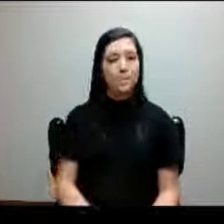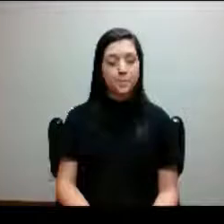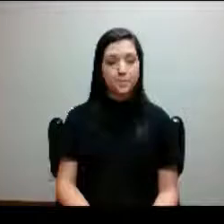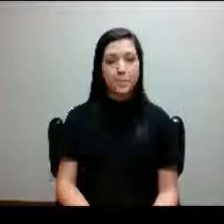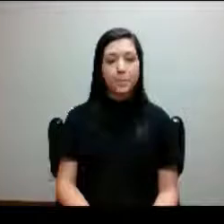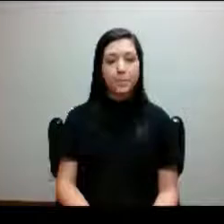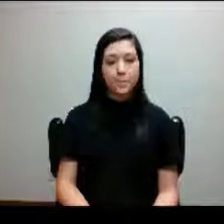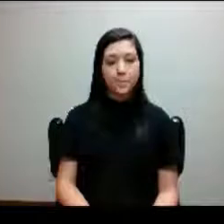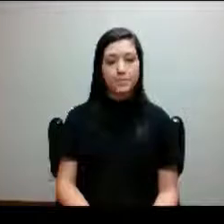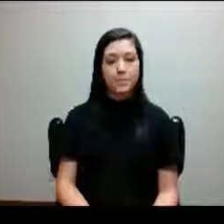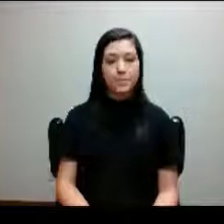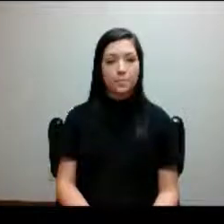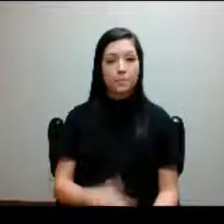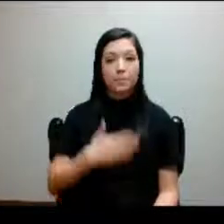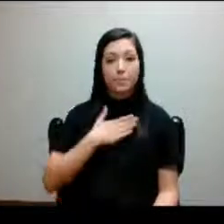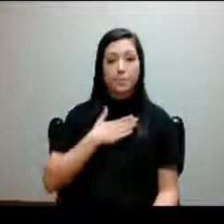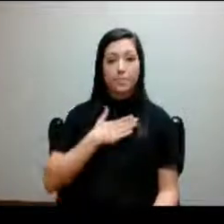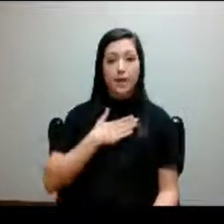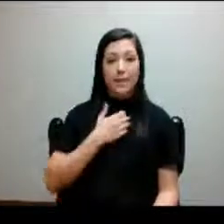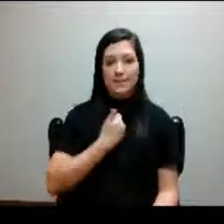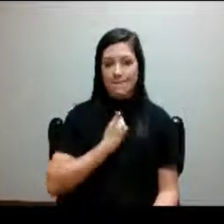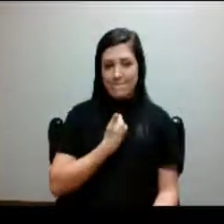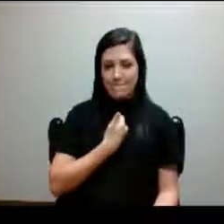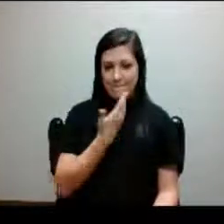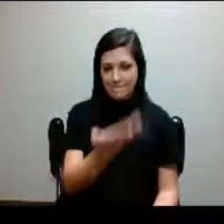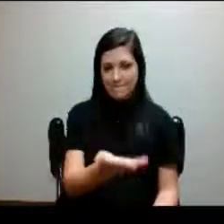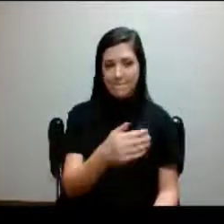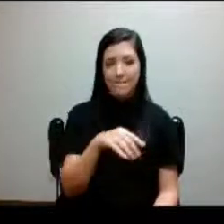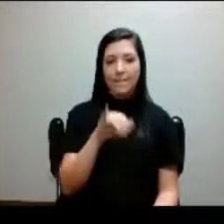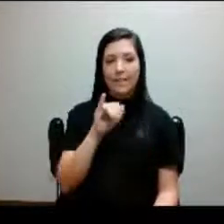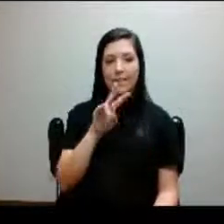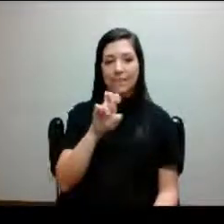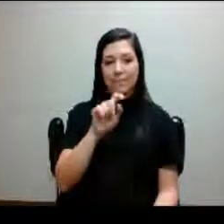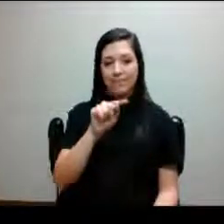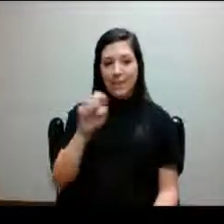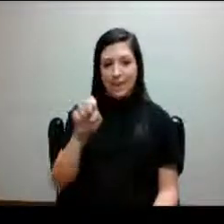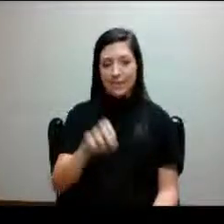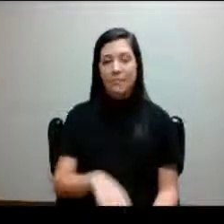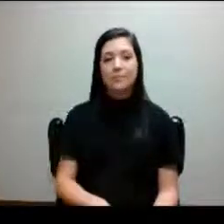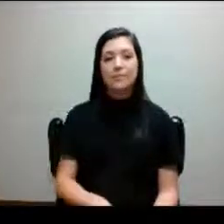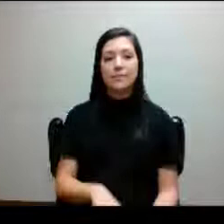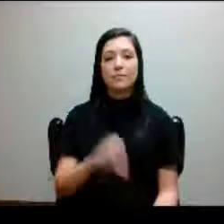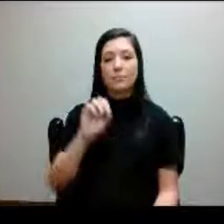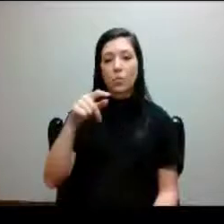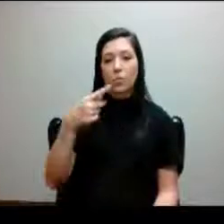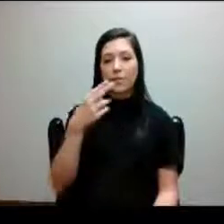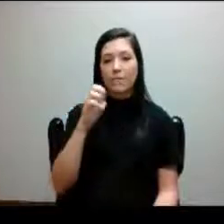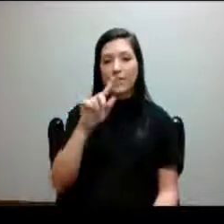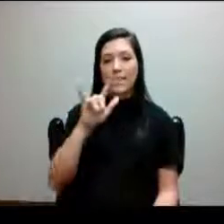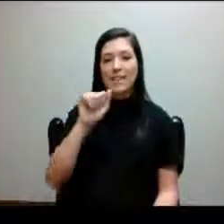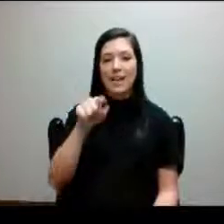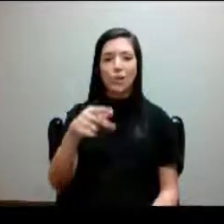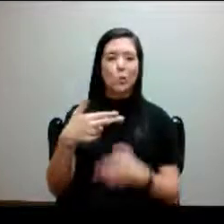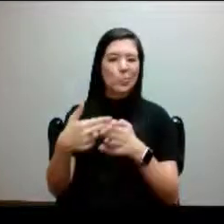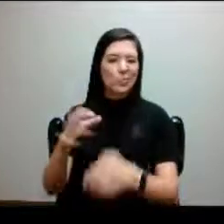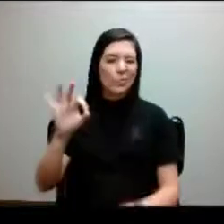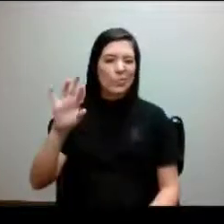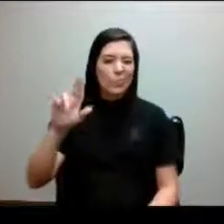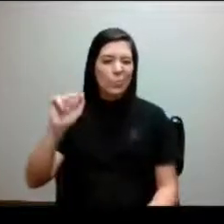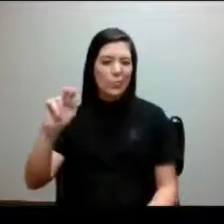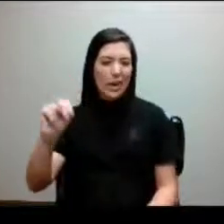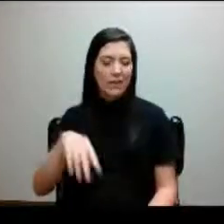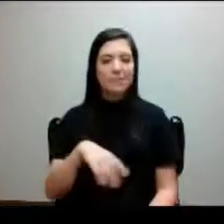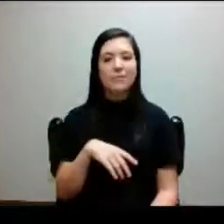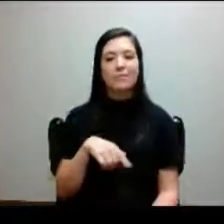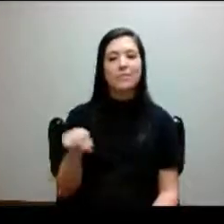So it's myself, Yvette, and Ophelia Bacon, who most of you know as Fran, and as